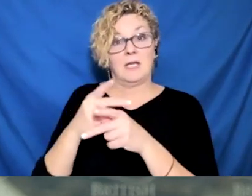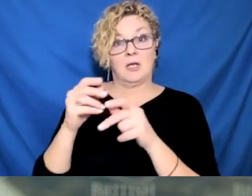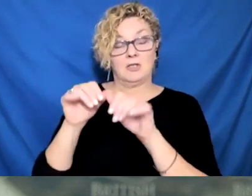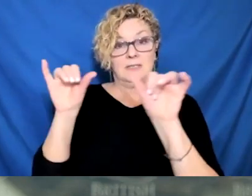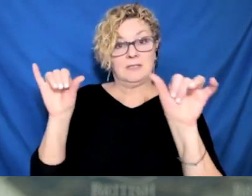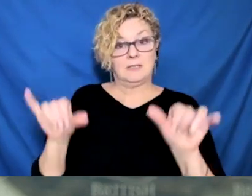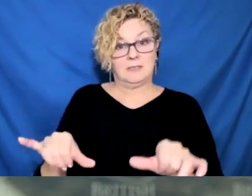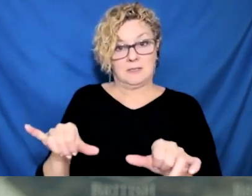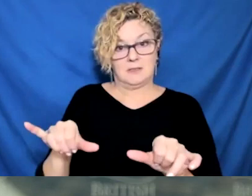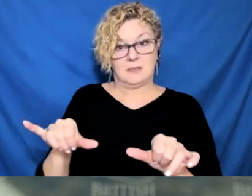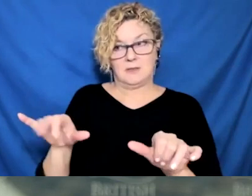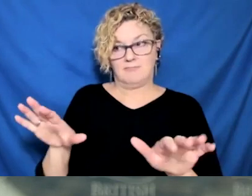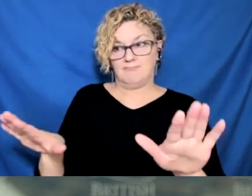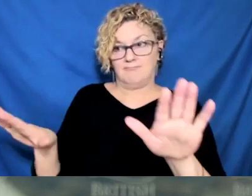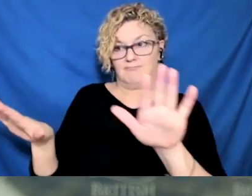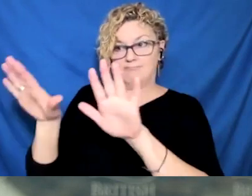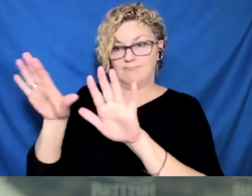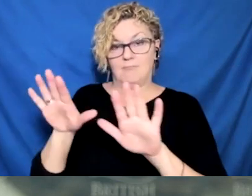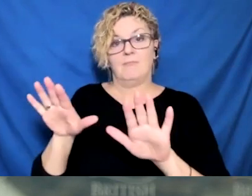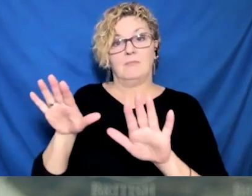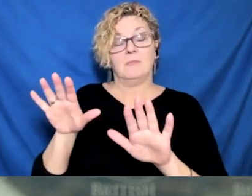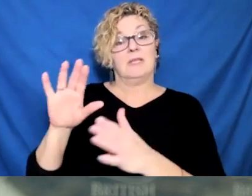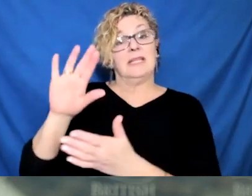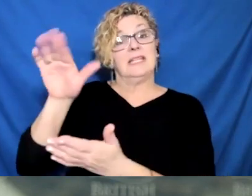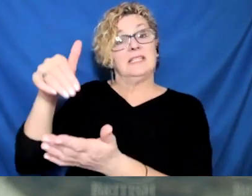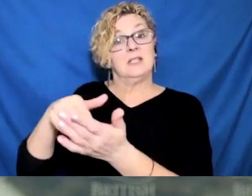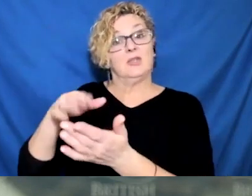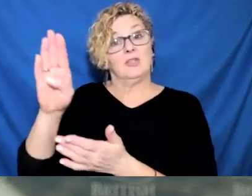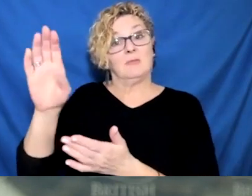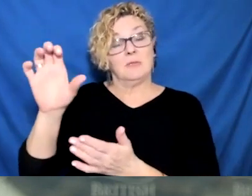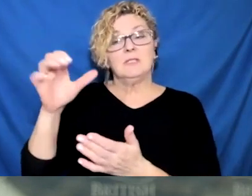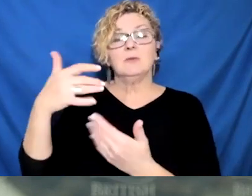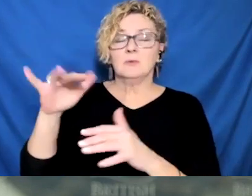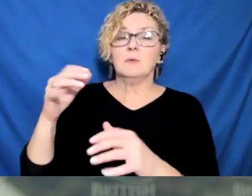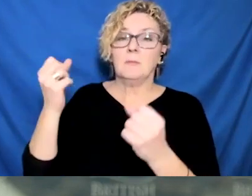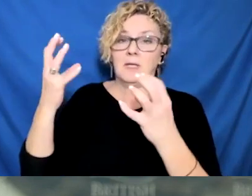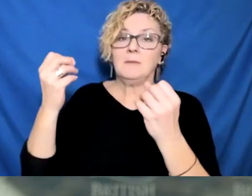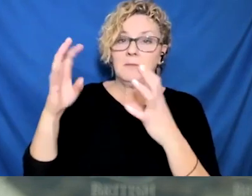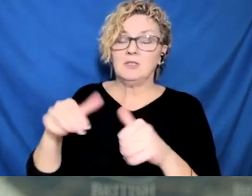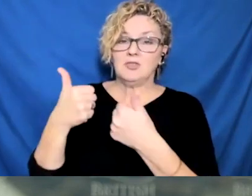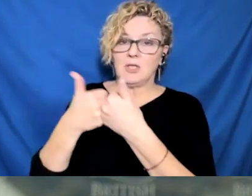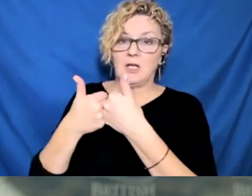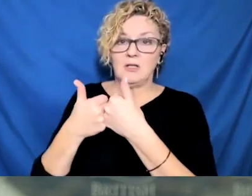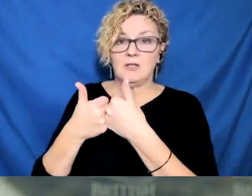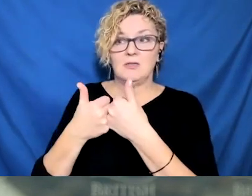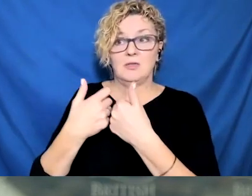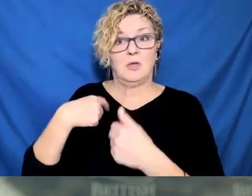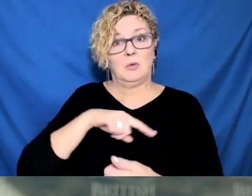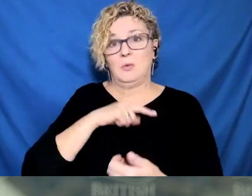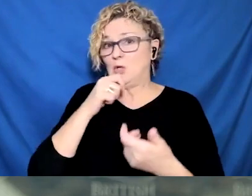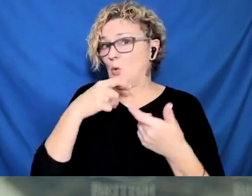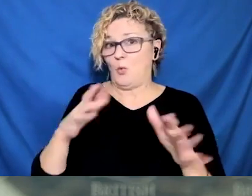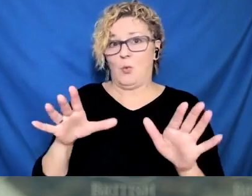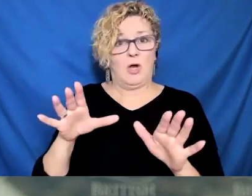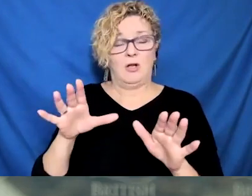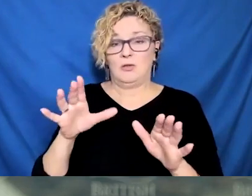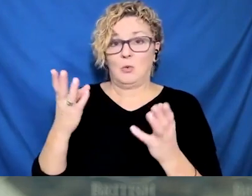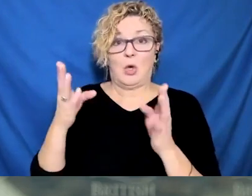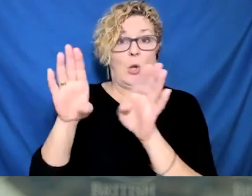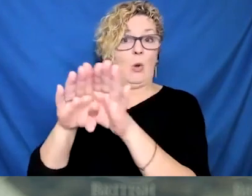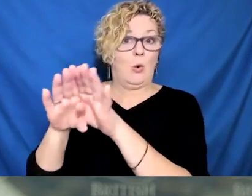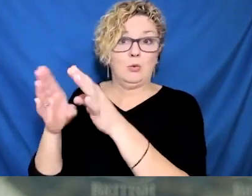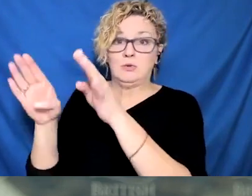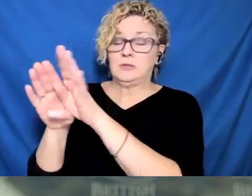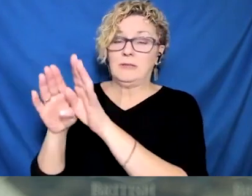you know, brought in by the government? Because I know of a couple who've told me they've used three or four such days. Here we are now on January 21st.